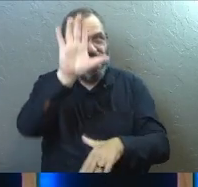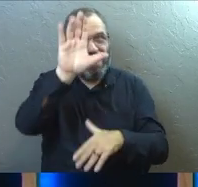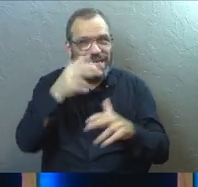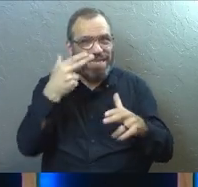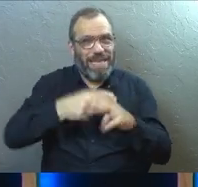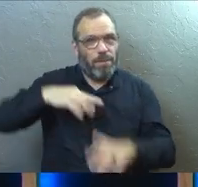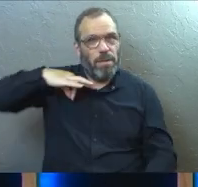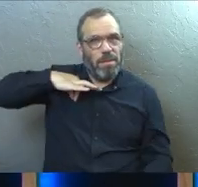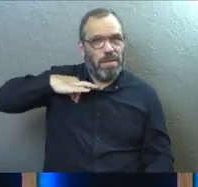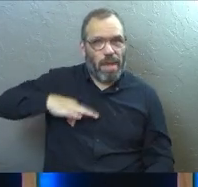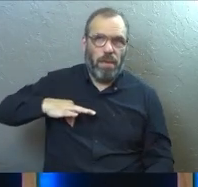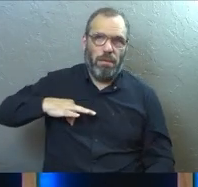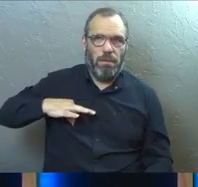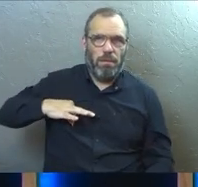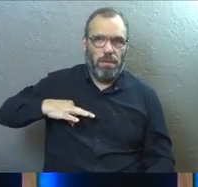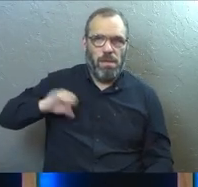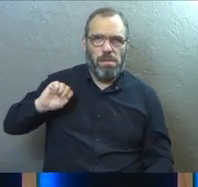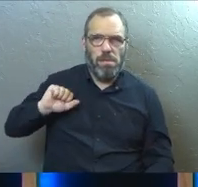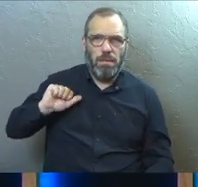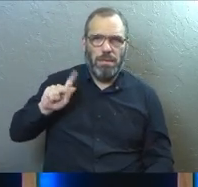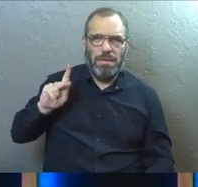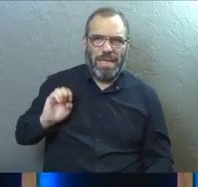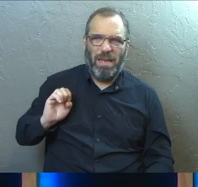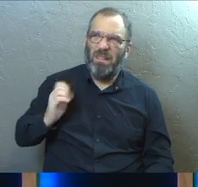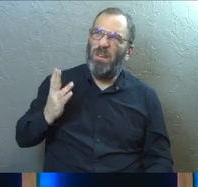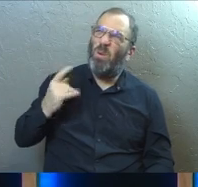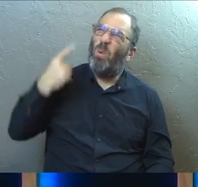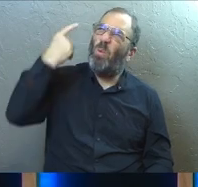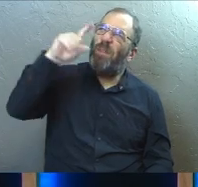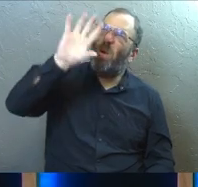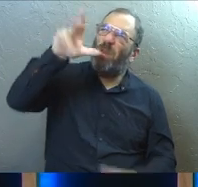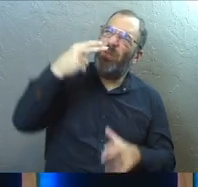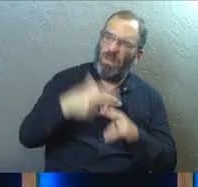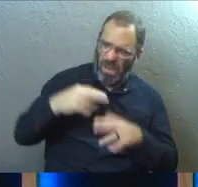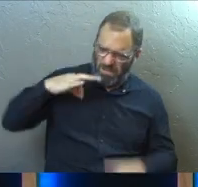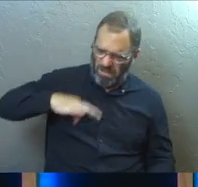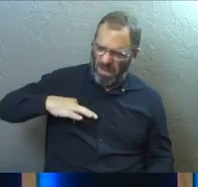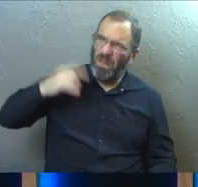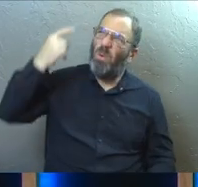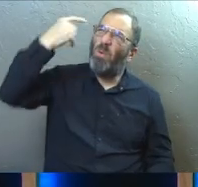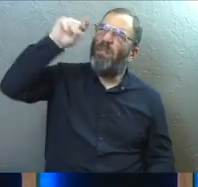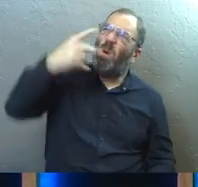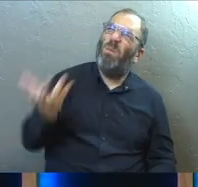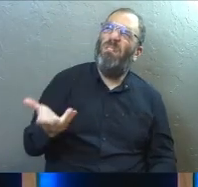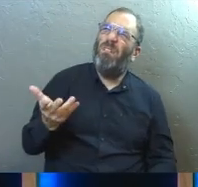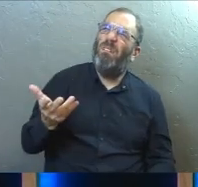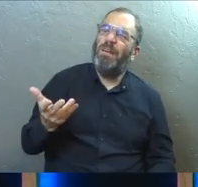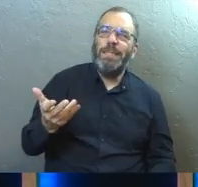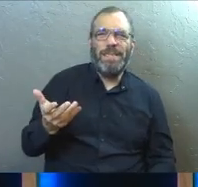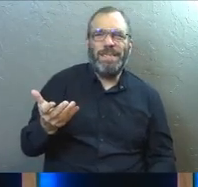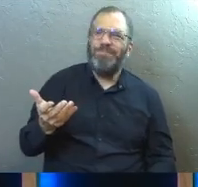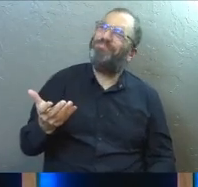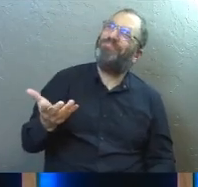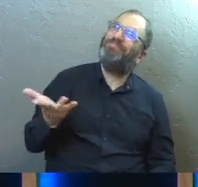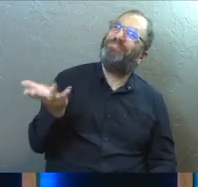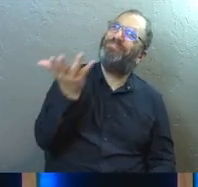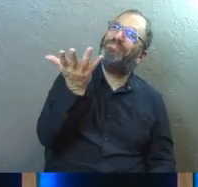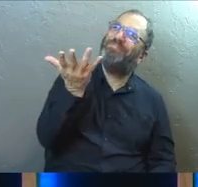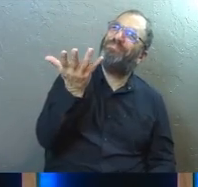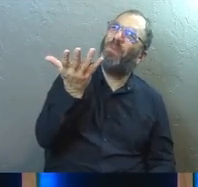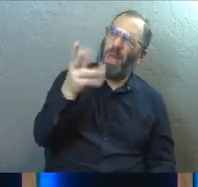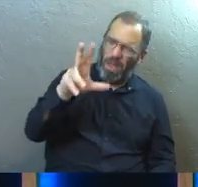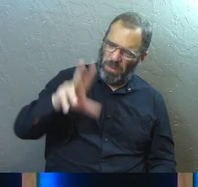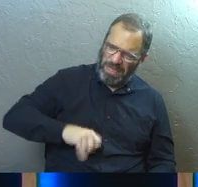sake of his name. Why would God do stuff for the sake of his name and reputation? That might sound on the surface